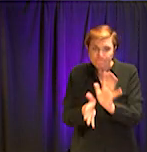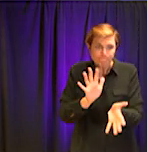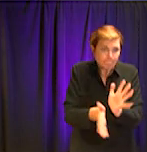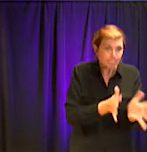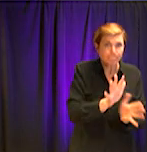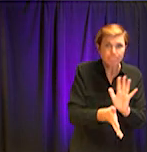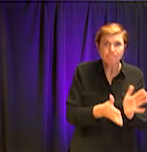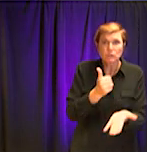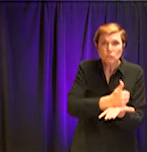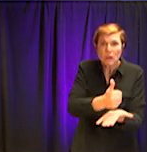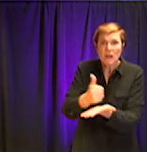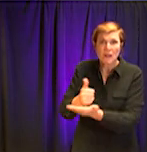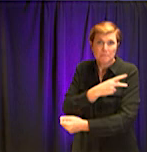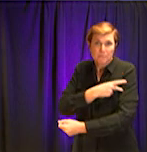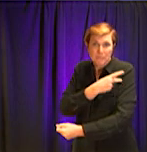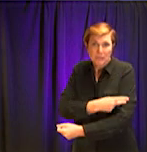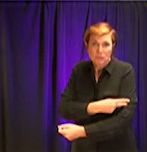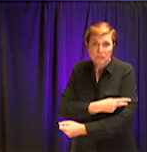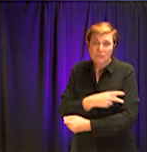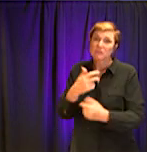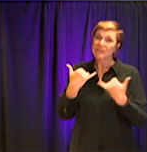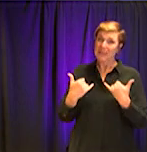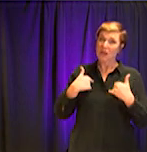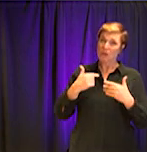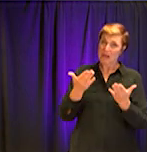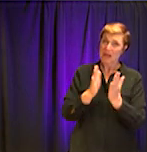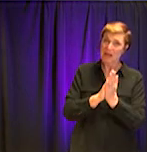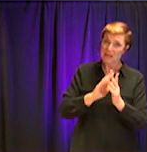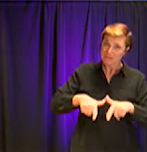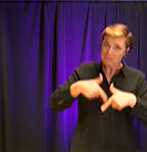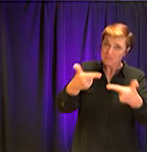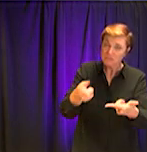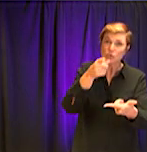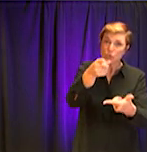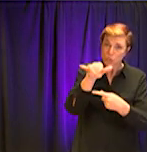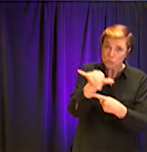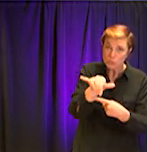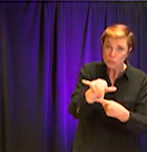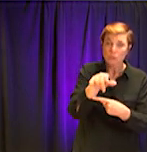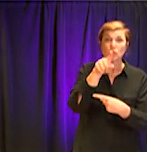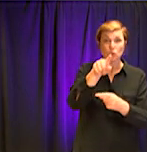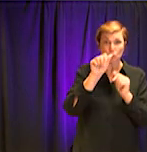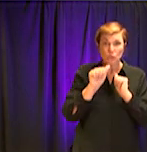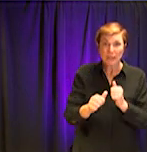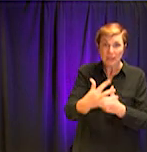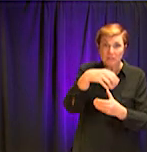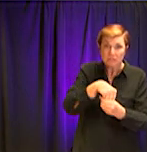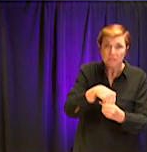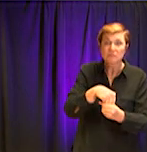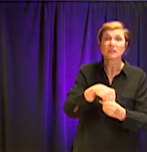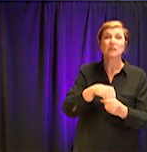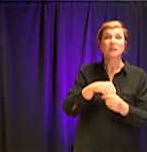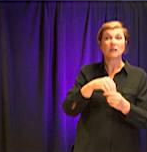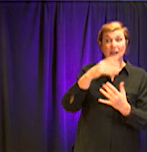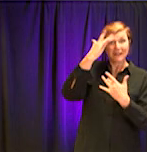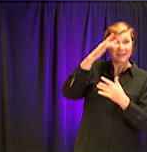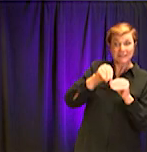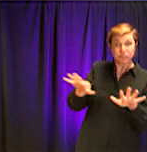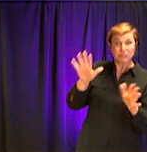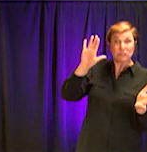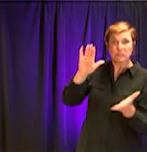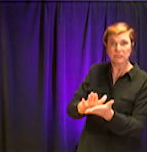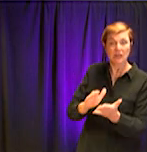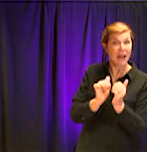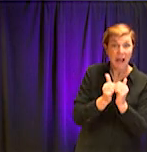neighbor is that you do your best to, um, to try and blunt the spread of this illness by washing your hands and trying to stay away from